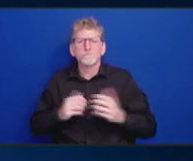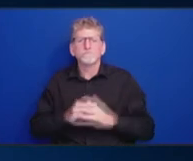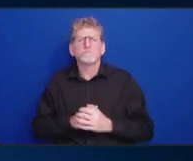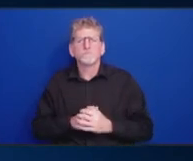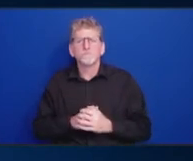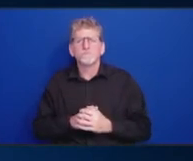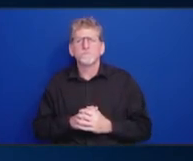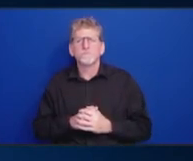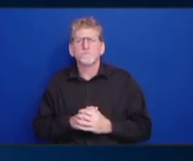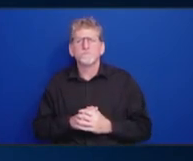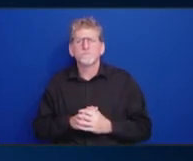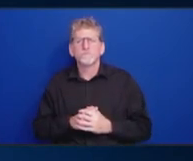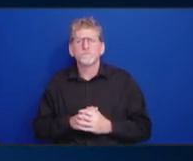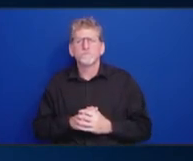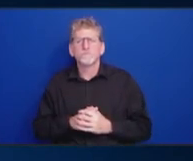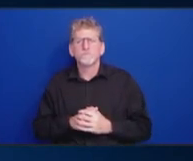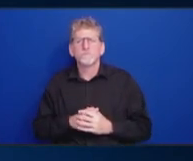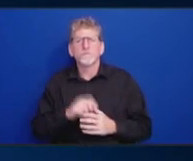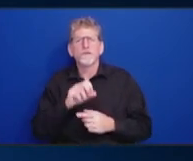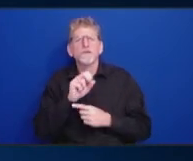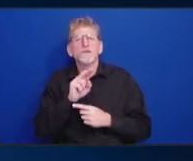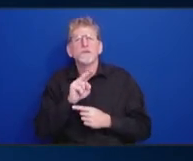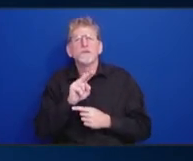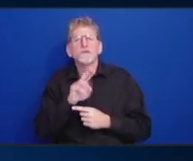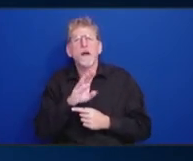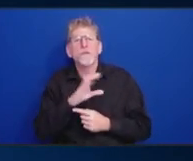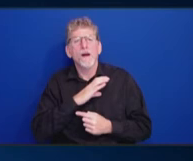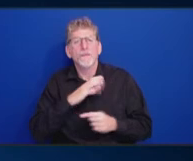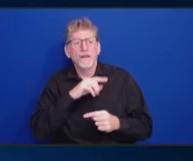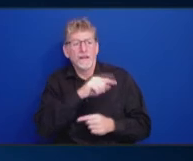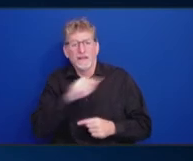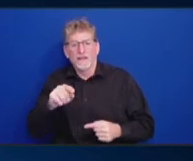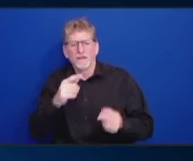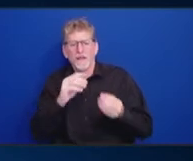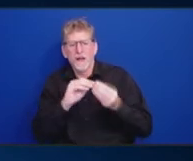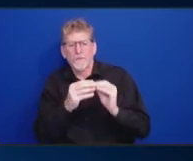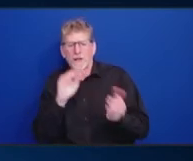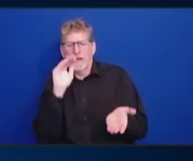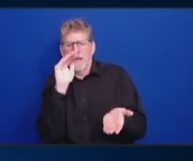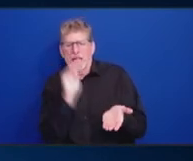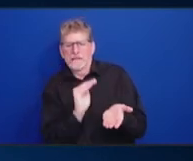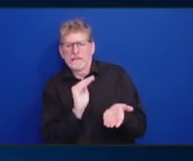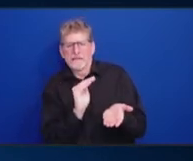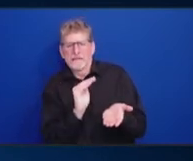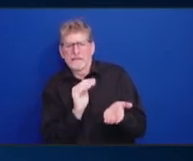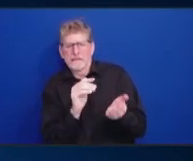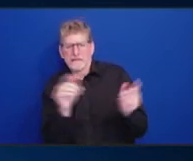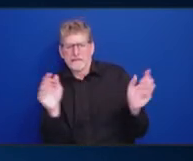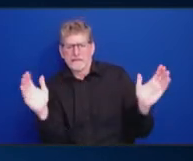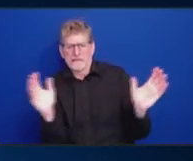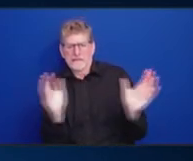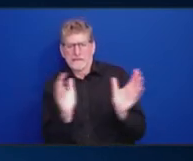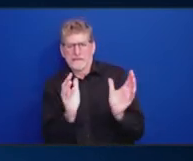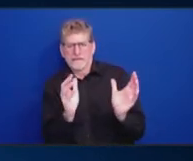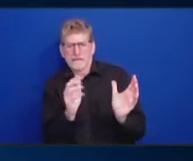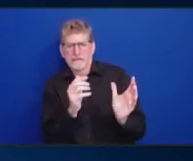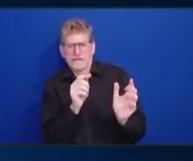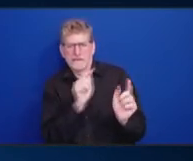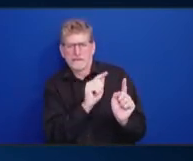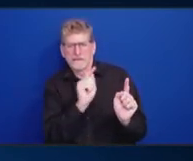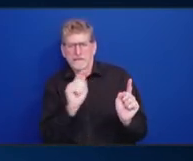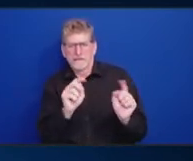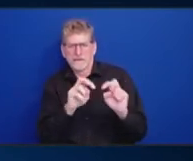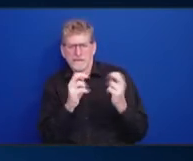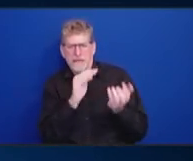the subcommittees, each of the teams figure out what are the, how you are going to prioritize which issues within that